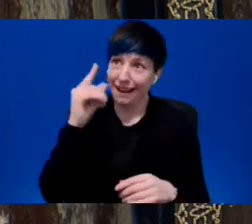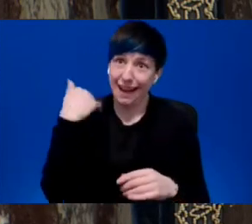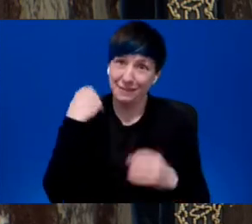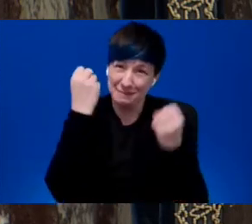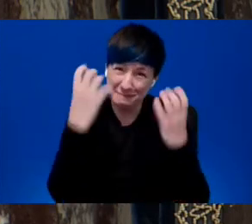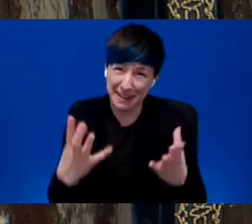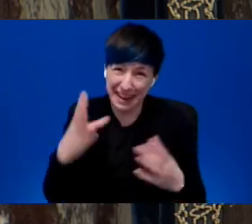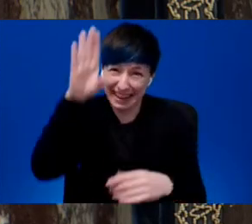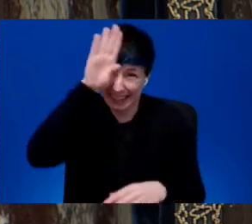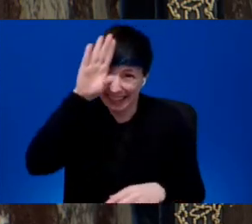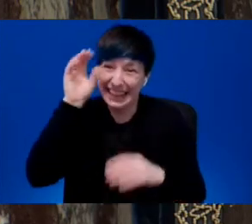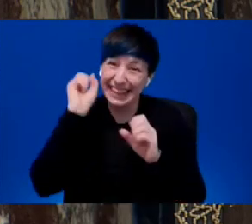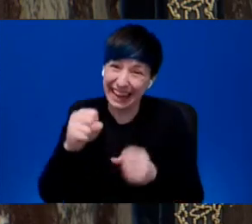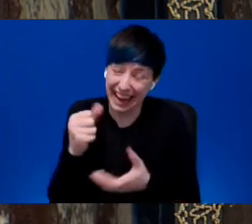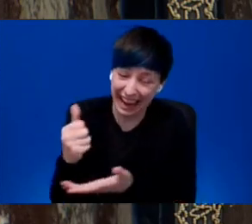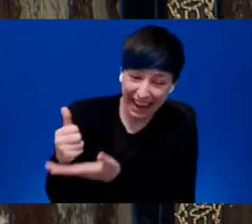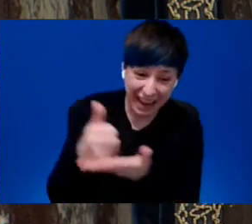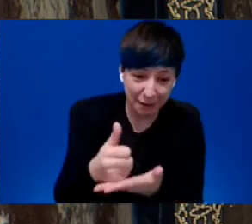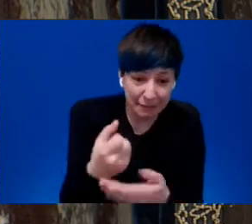safely home today. Thank you.